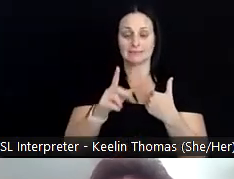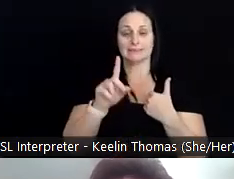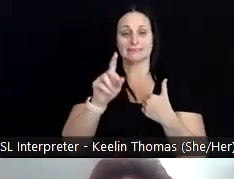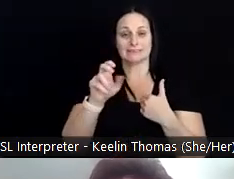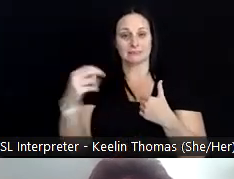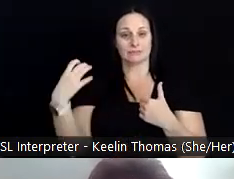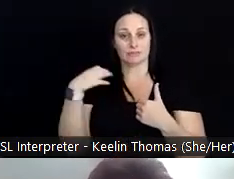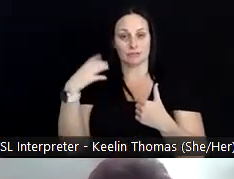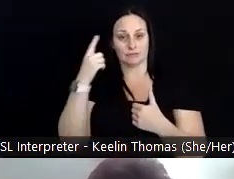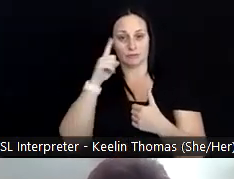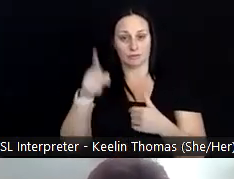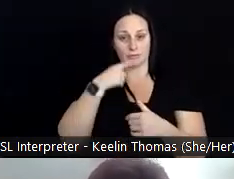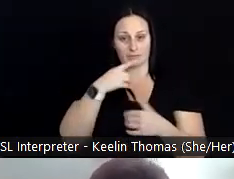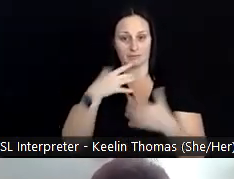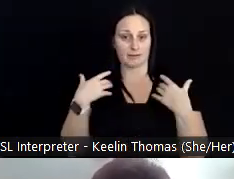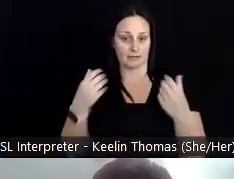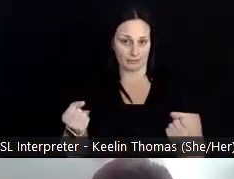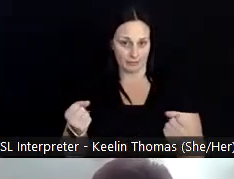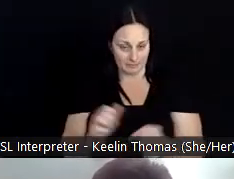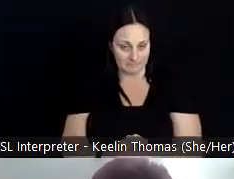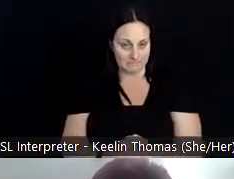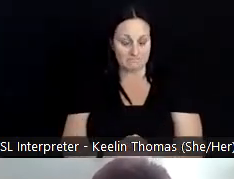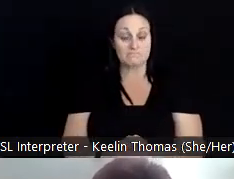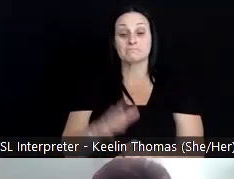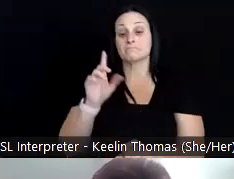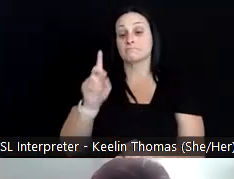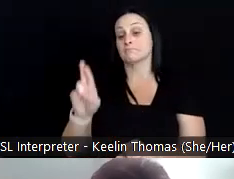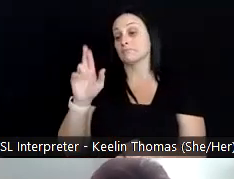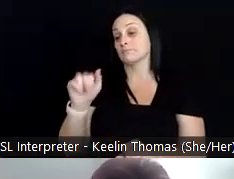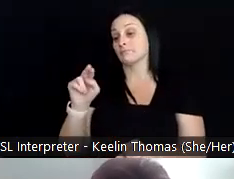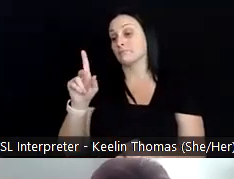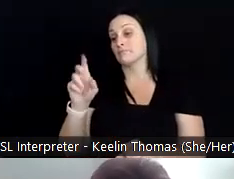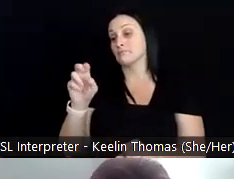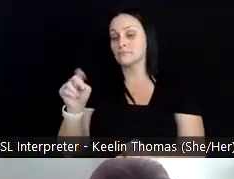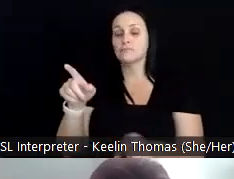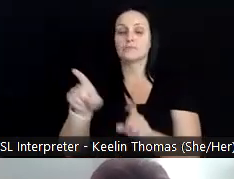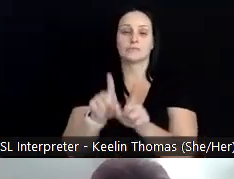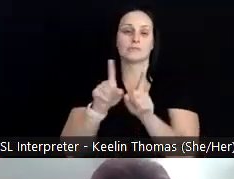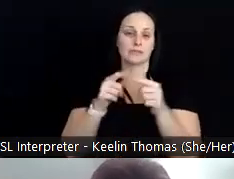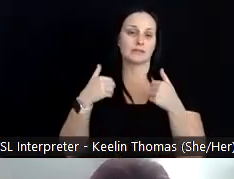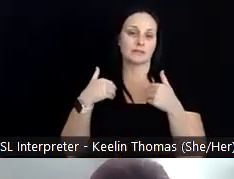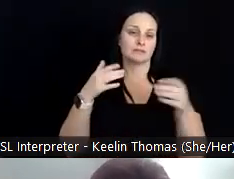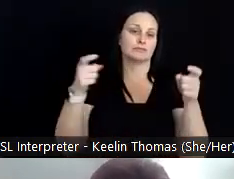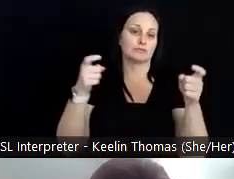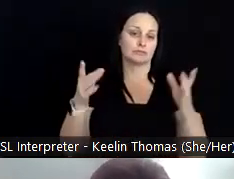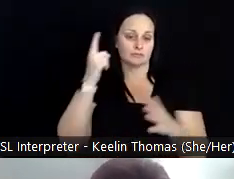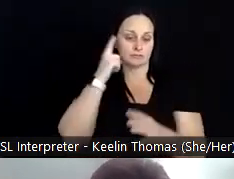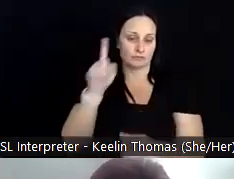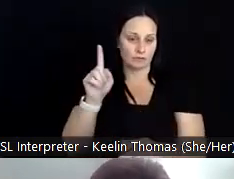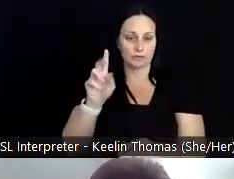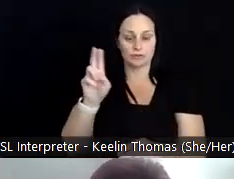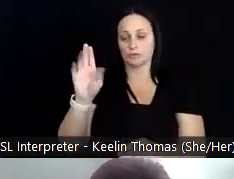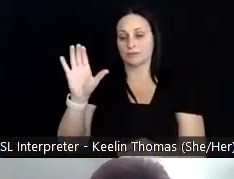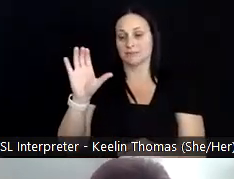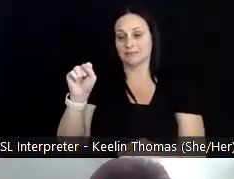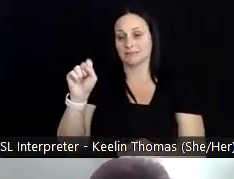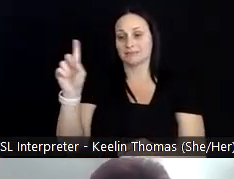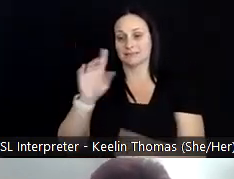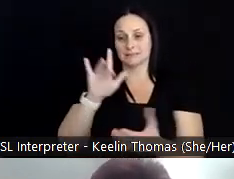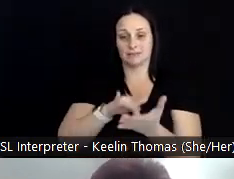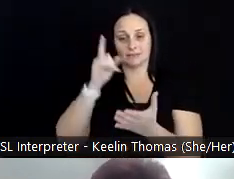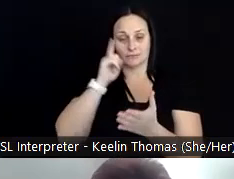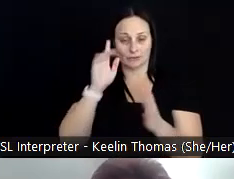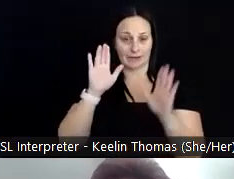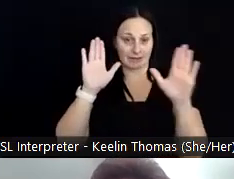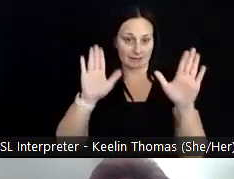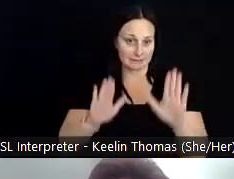in Public Health. Dr. Anderson also serves as director of the UC San Diego Center of Excellence